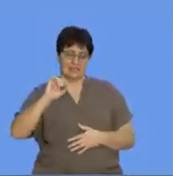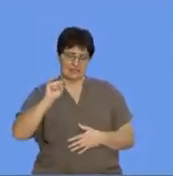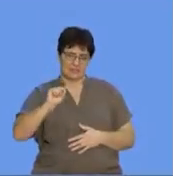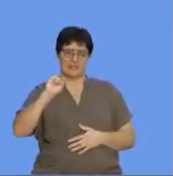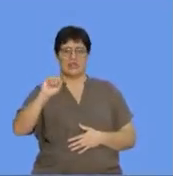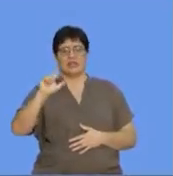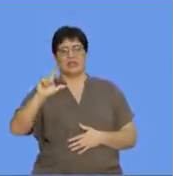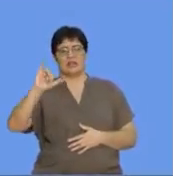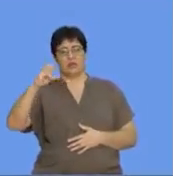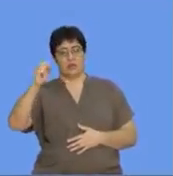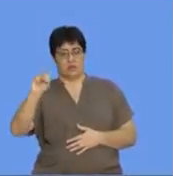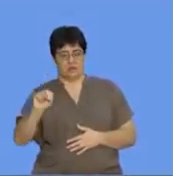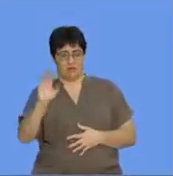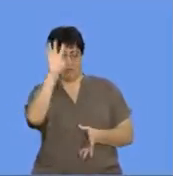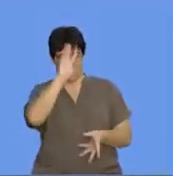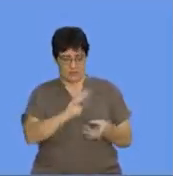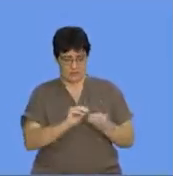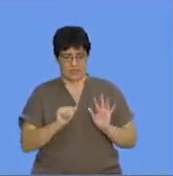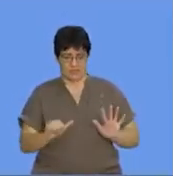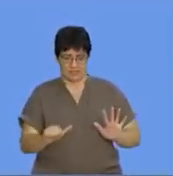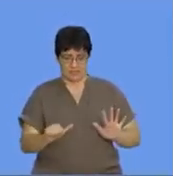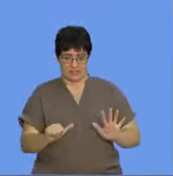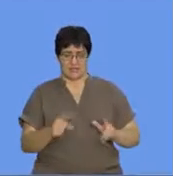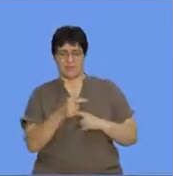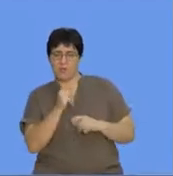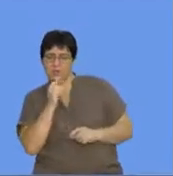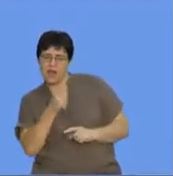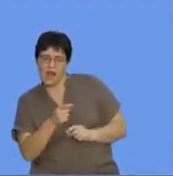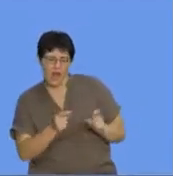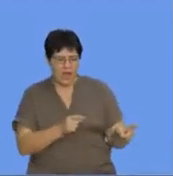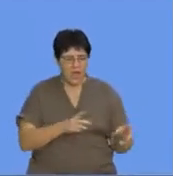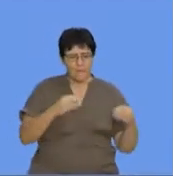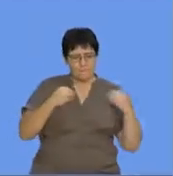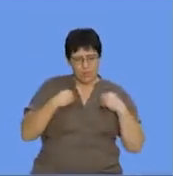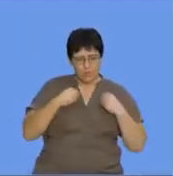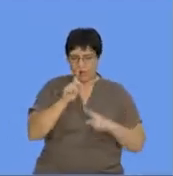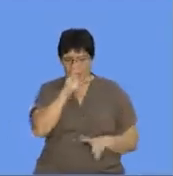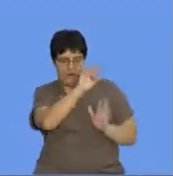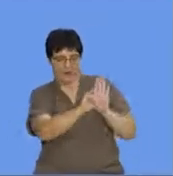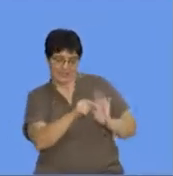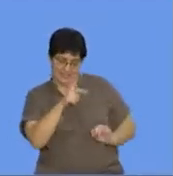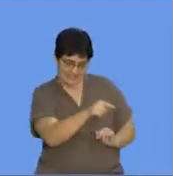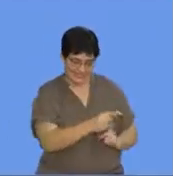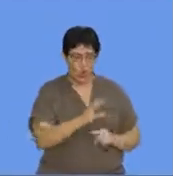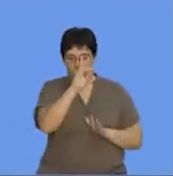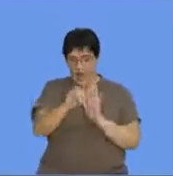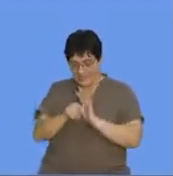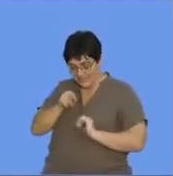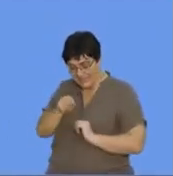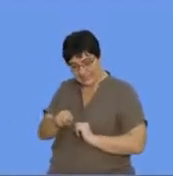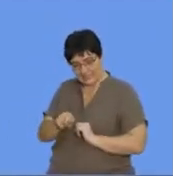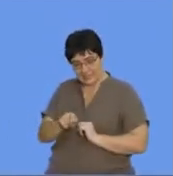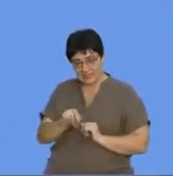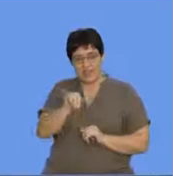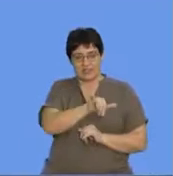what's going to happen here? I'll be dropping some clues, you know, along the way such that we must identify material or